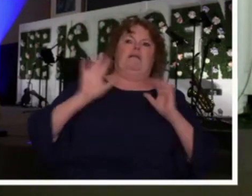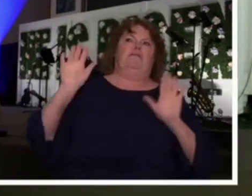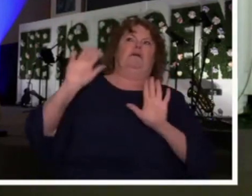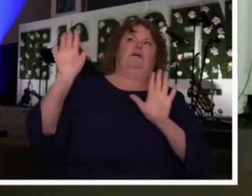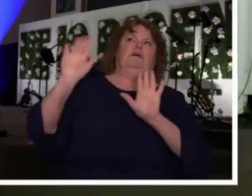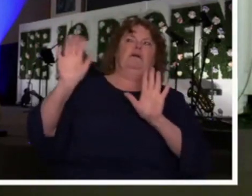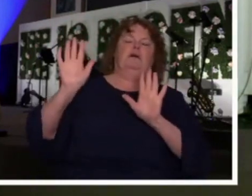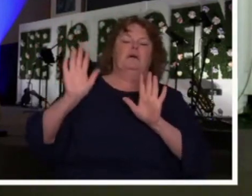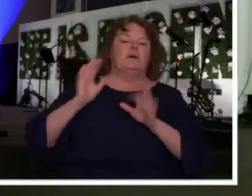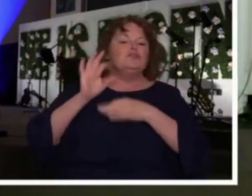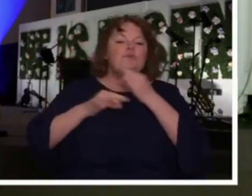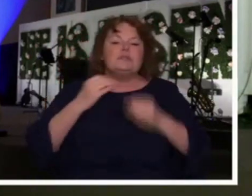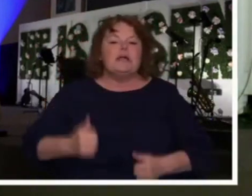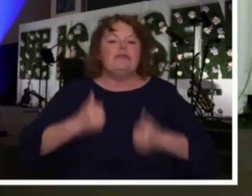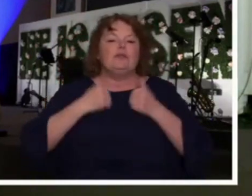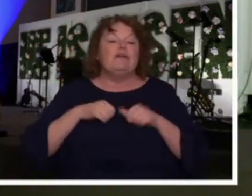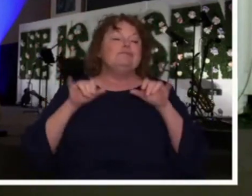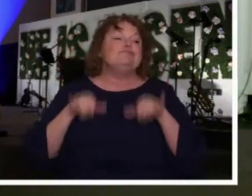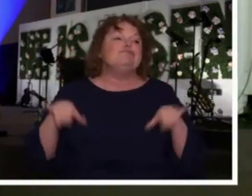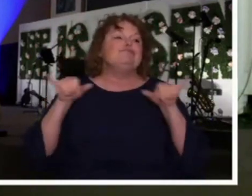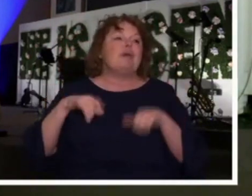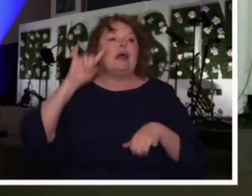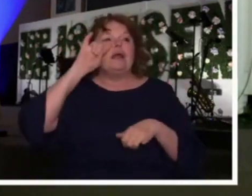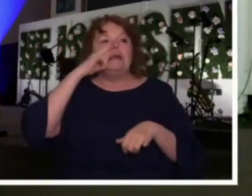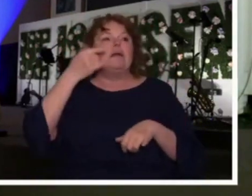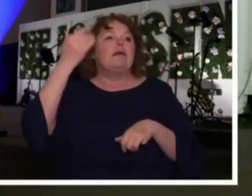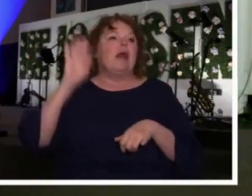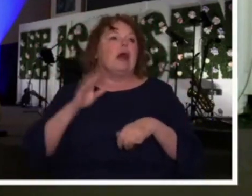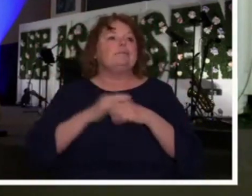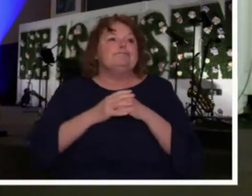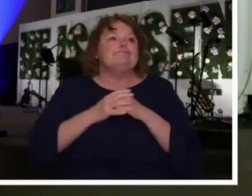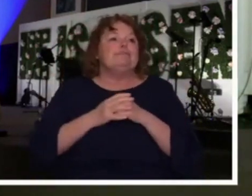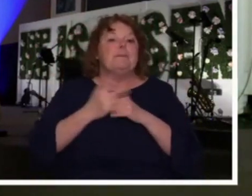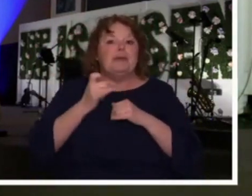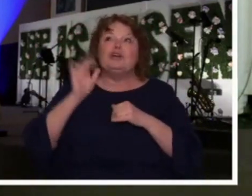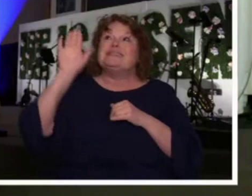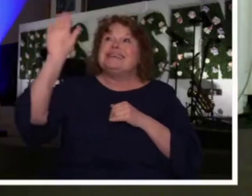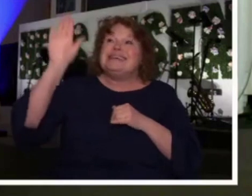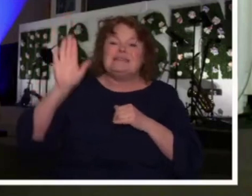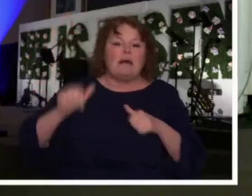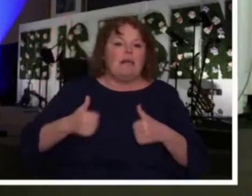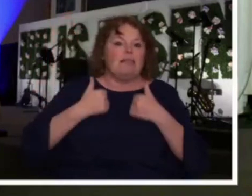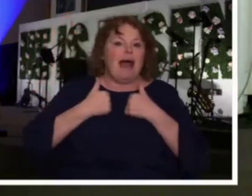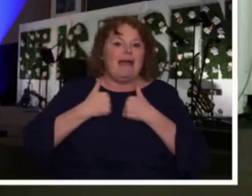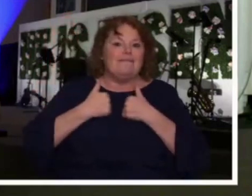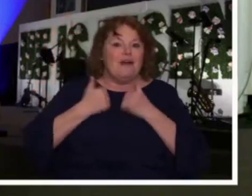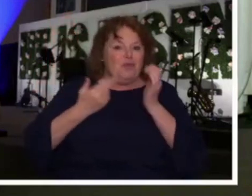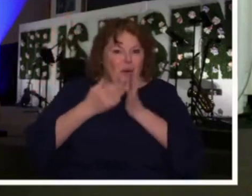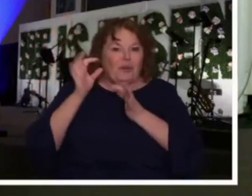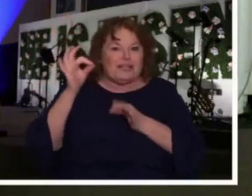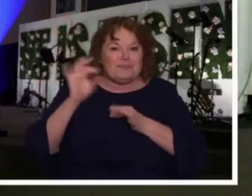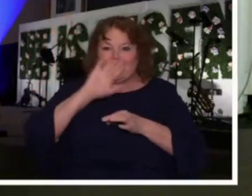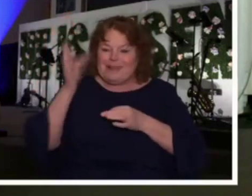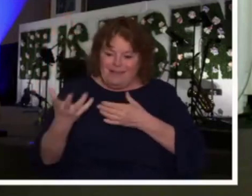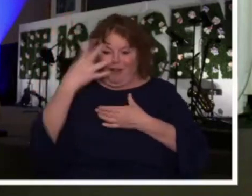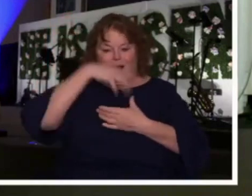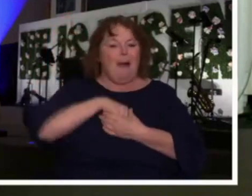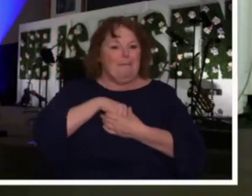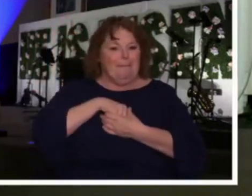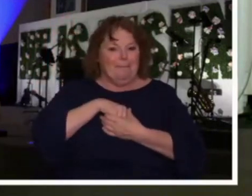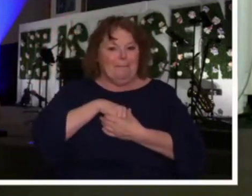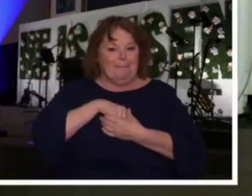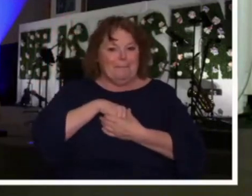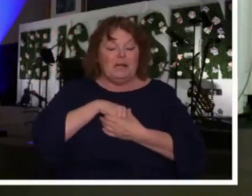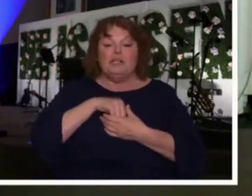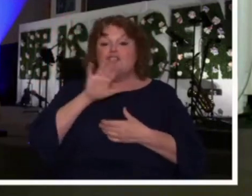the doldrums of just thinking that God is boring because they've never let the life of the Spirit be lived out within them. And so they